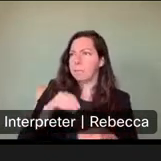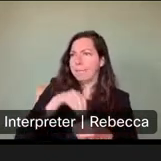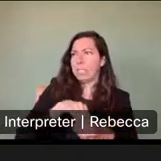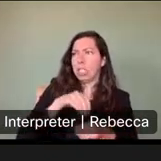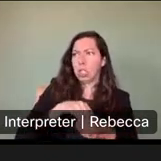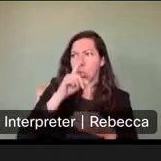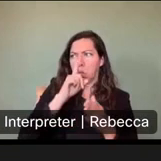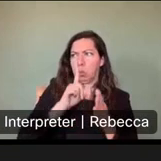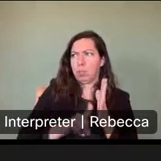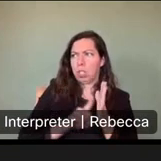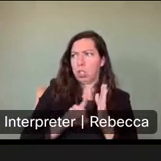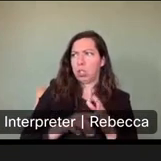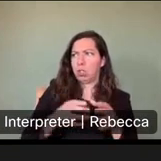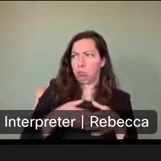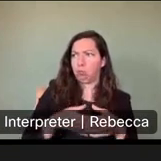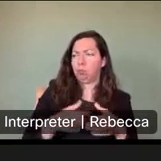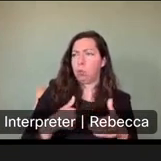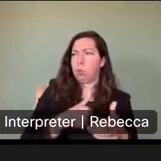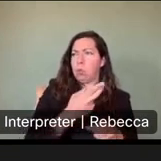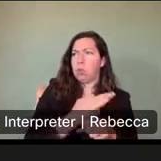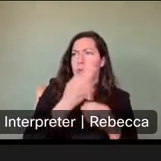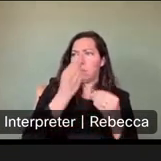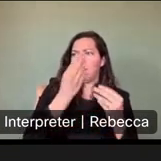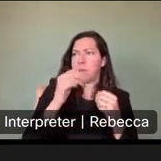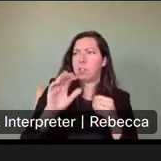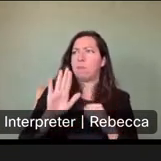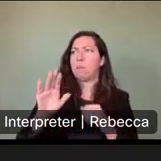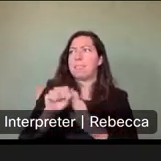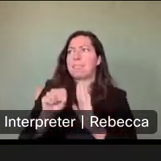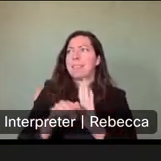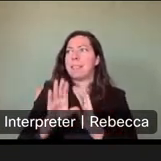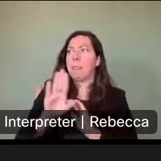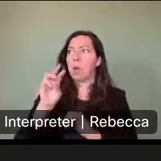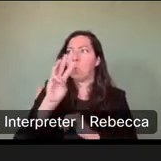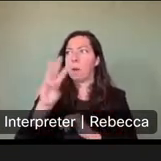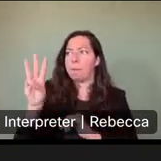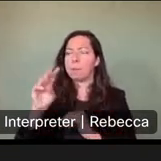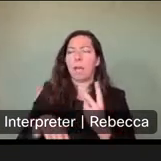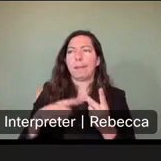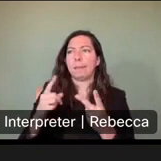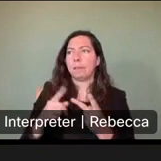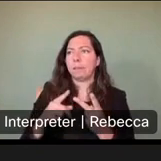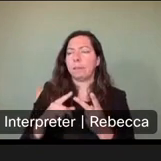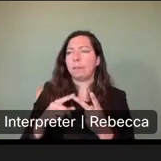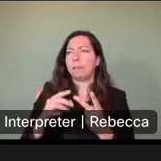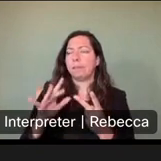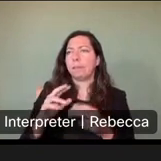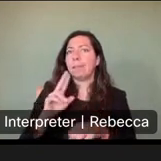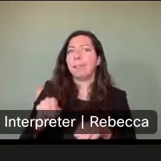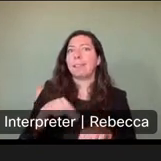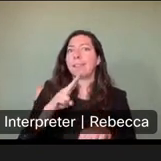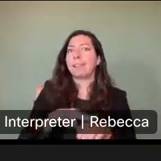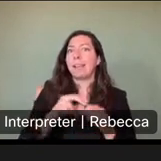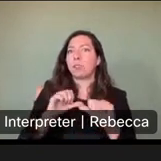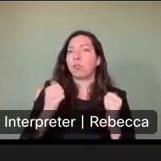Uh, we used information provided from, uh, other states websites. We used information from the, the National Association